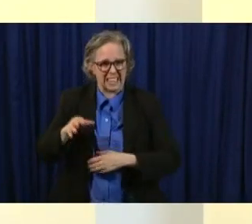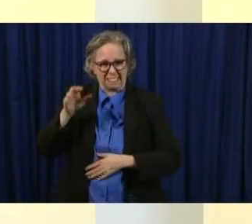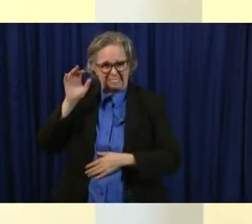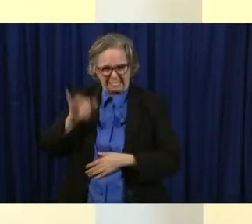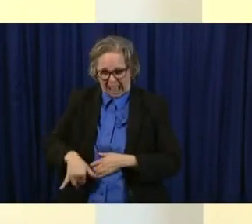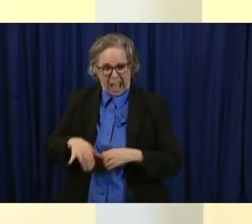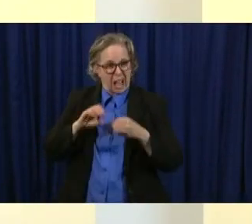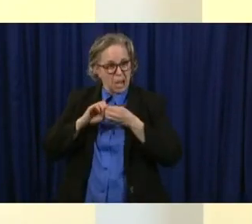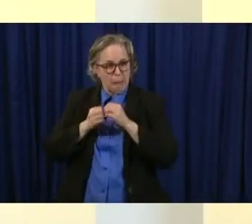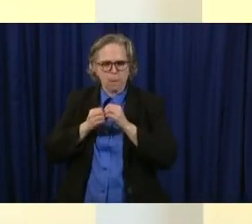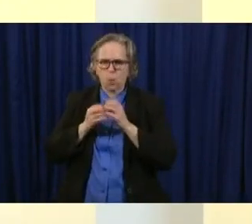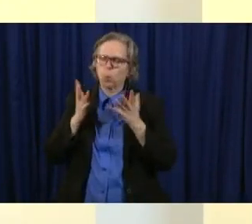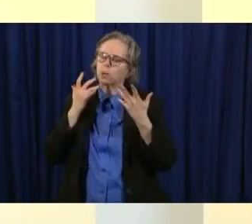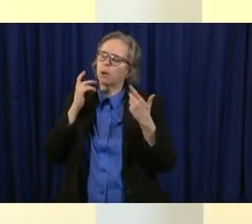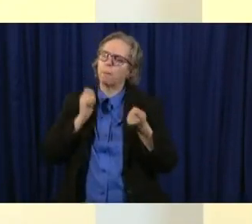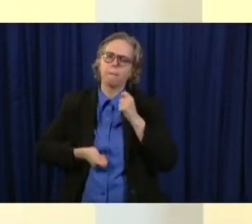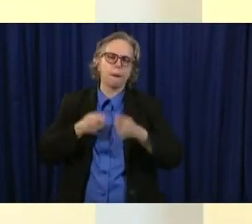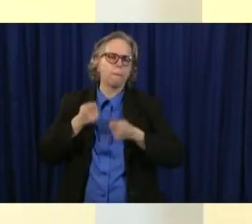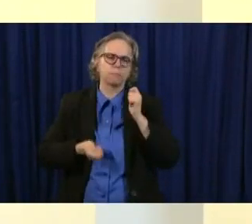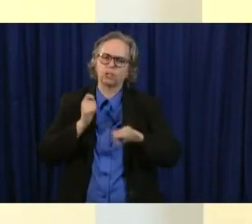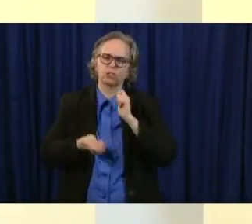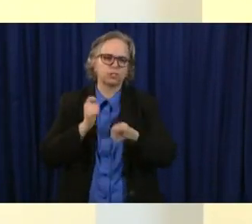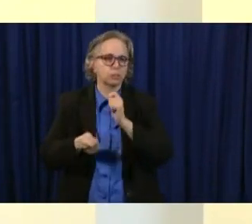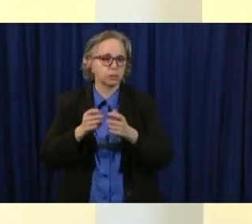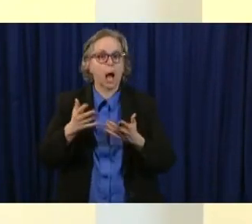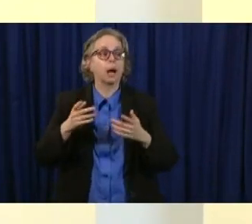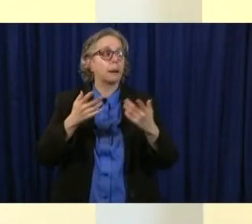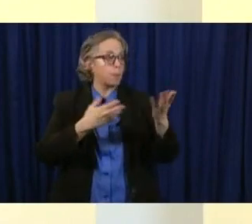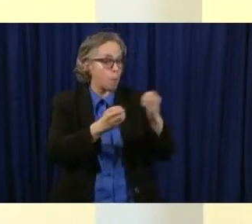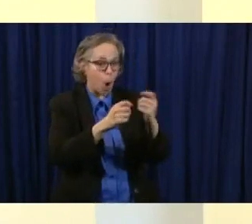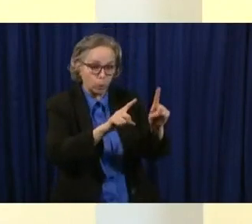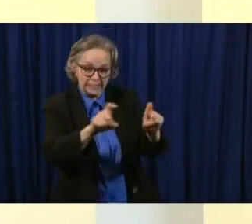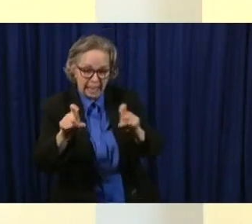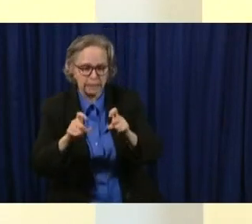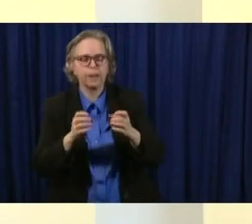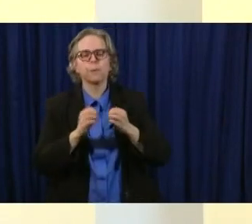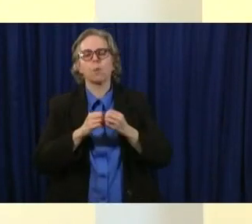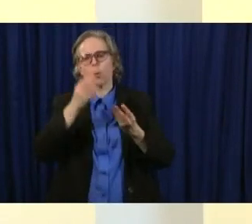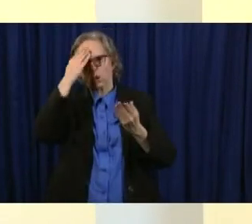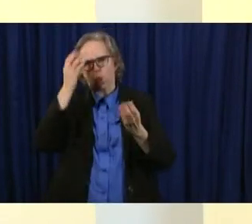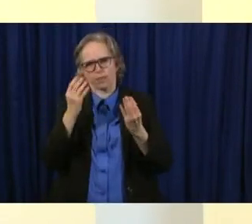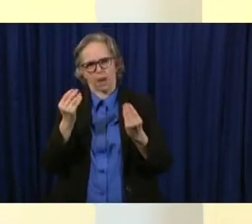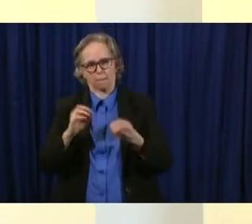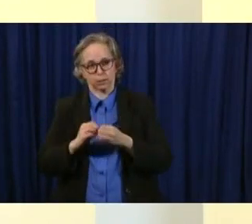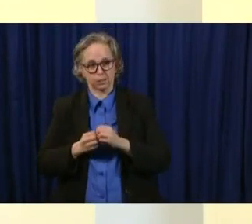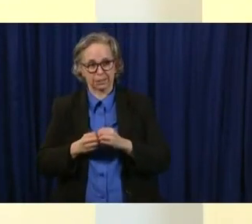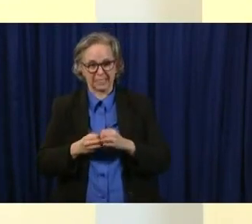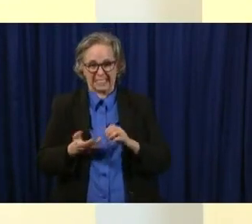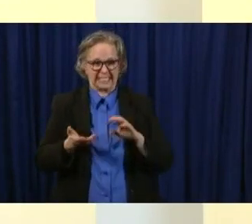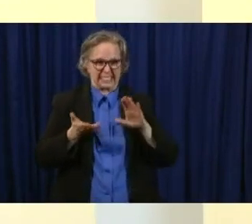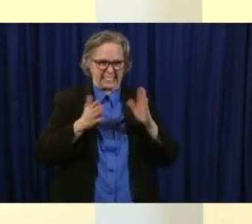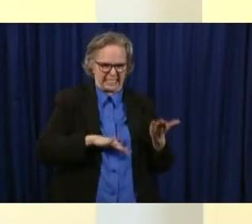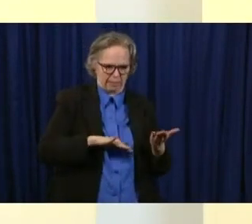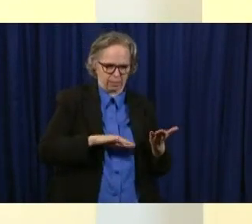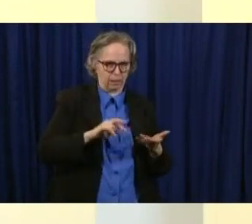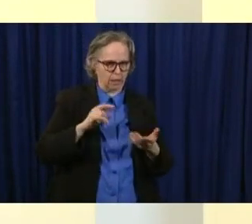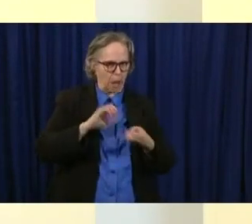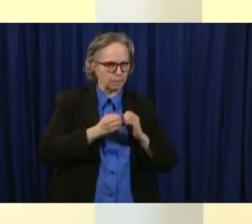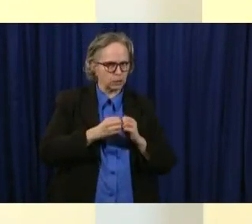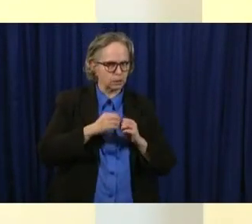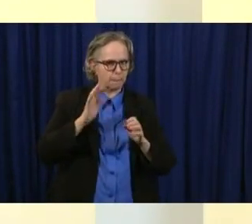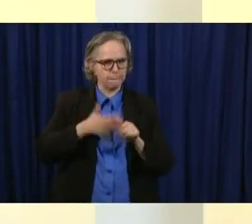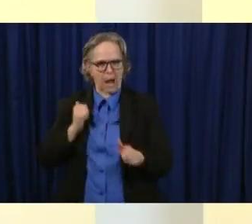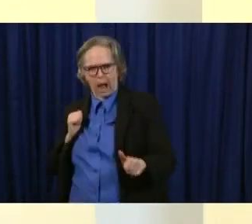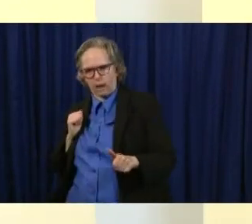can test more people. Deaths and spread.